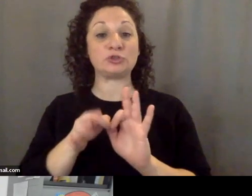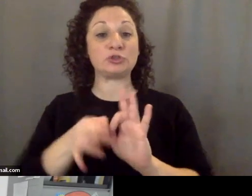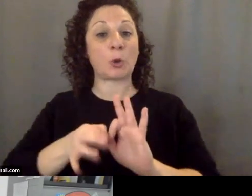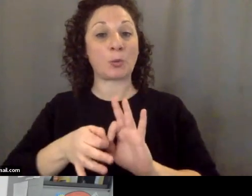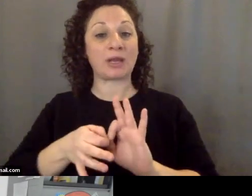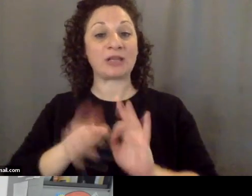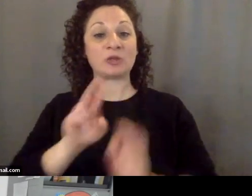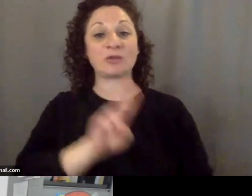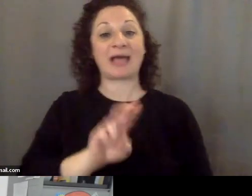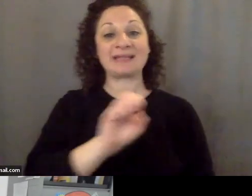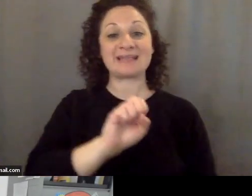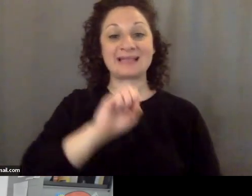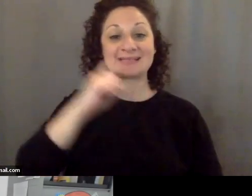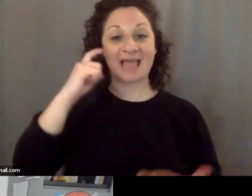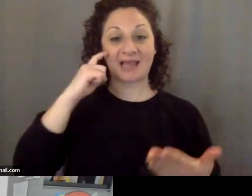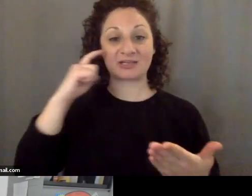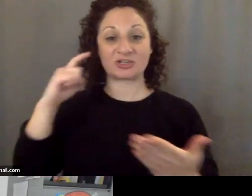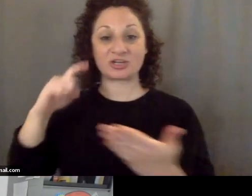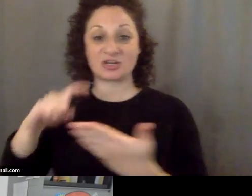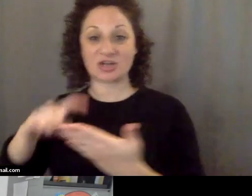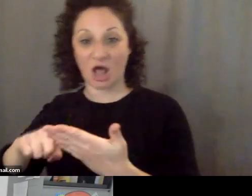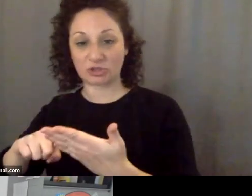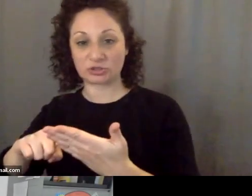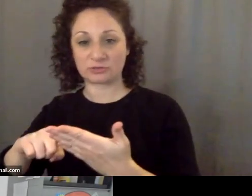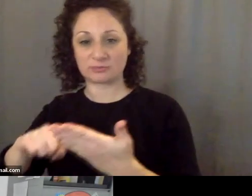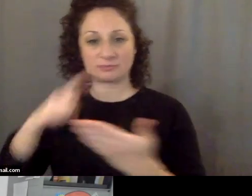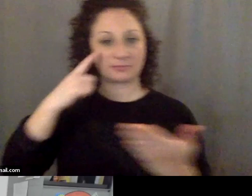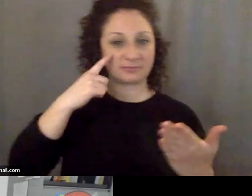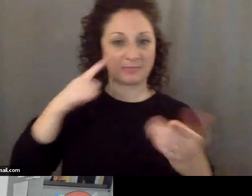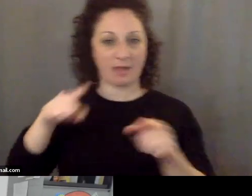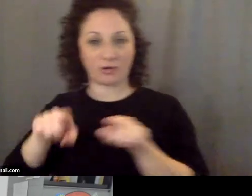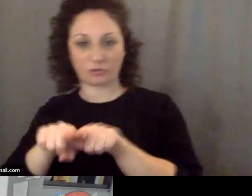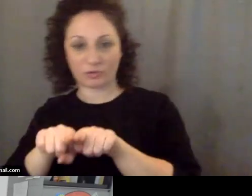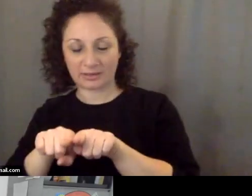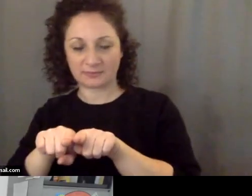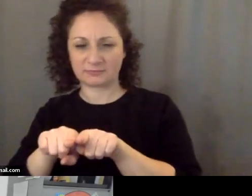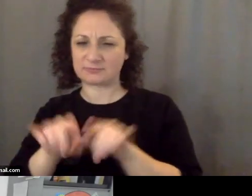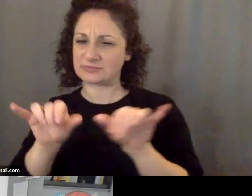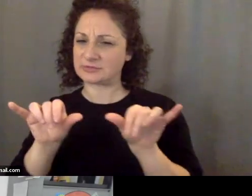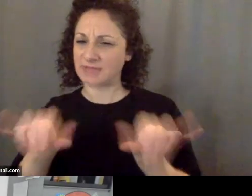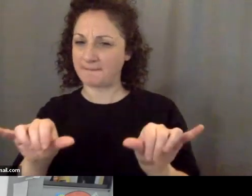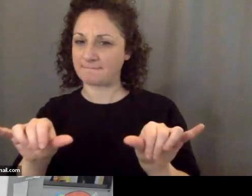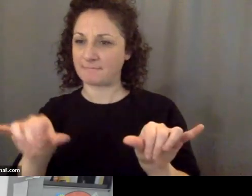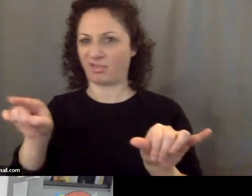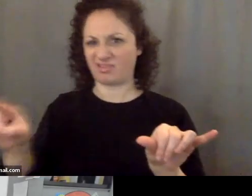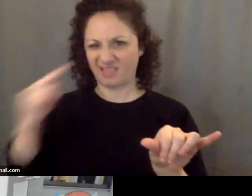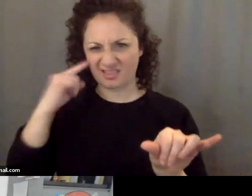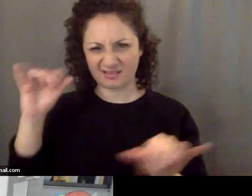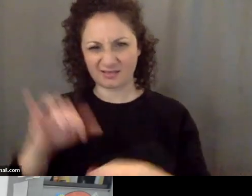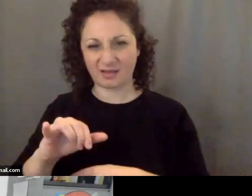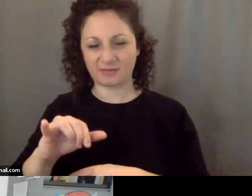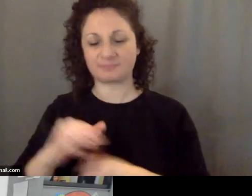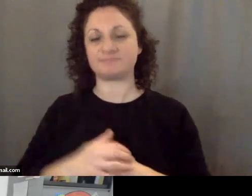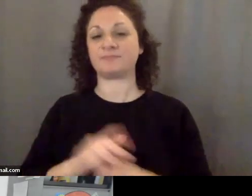acknowledged as the United States agrees and that's been a sore point ever since now Taiwan is a